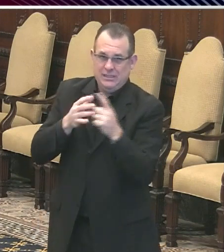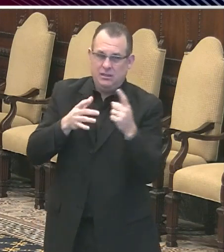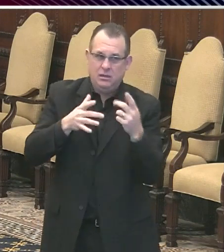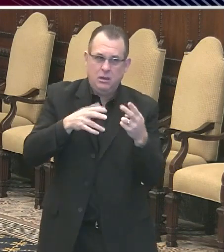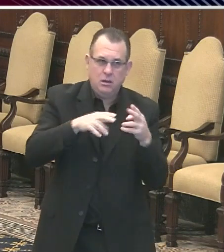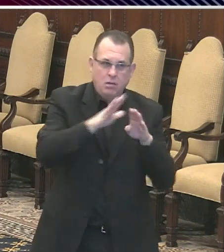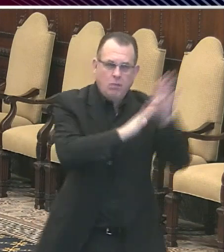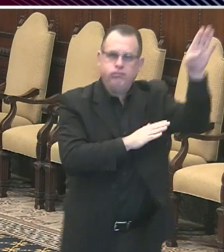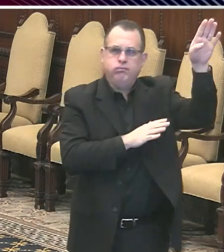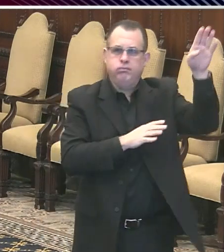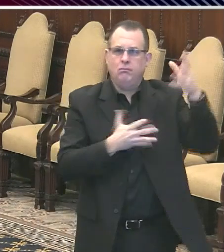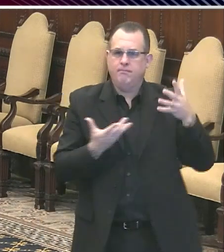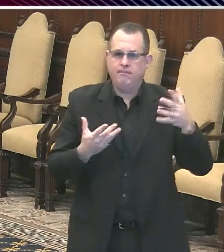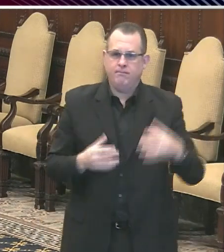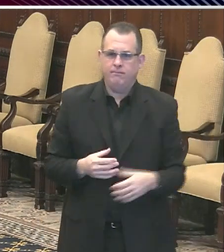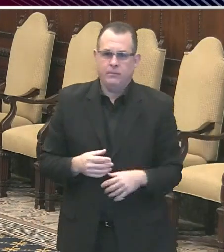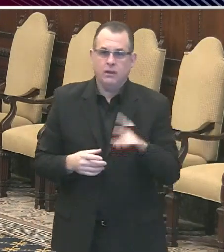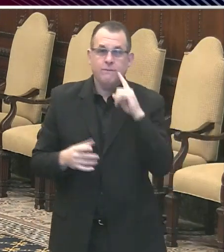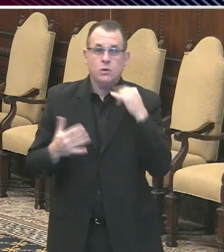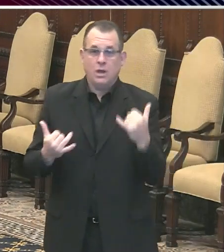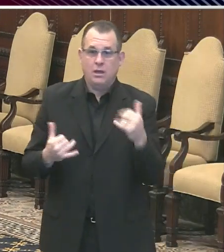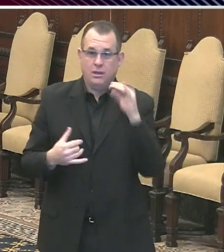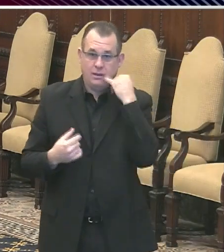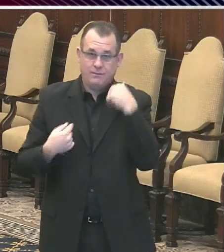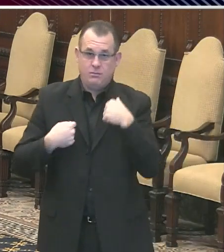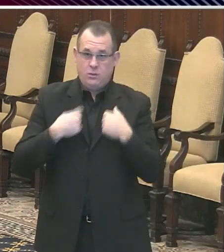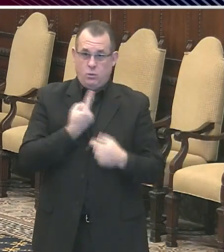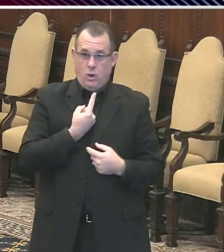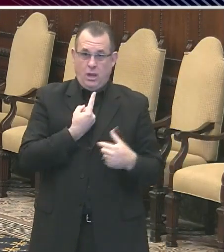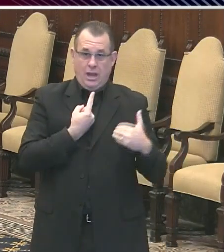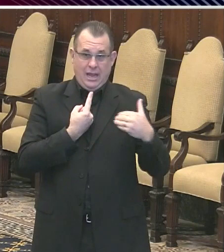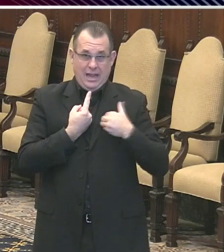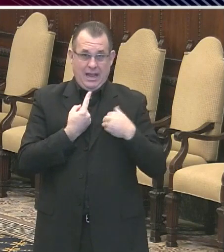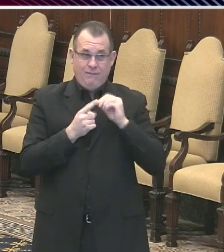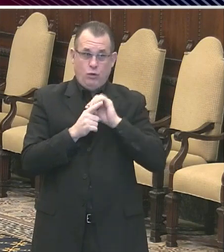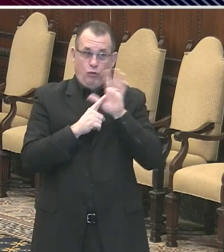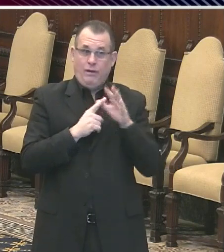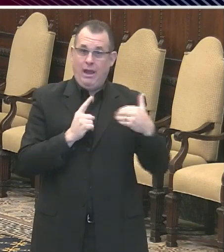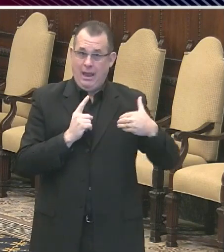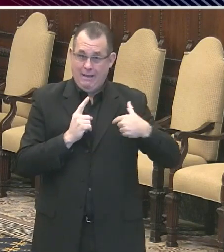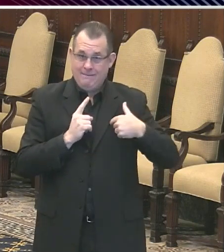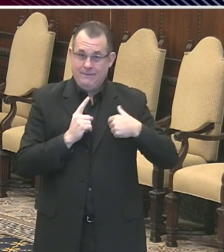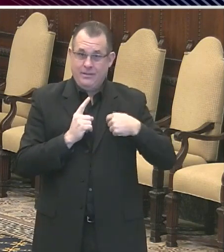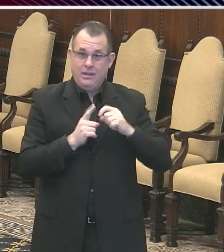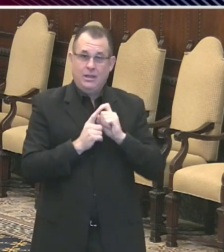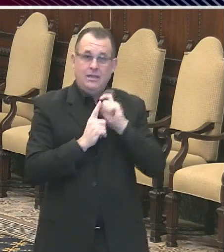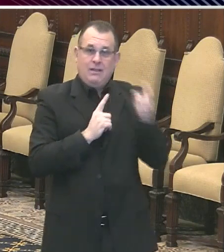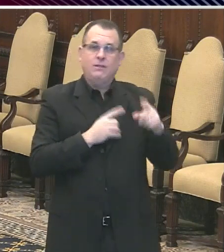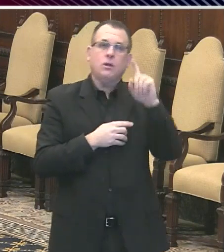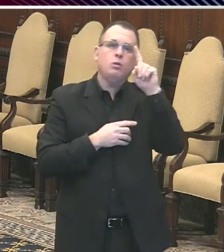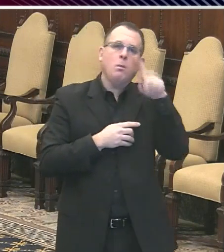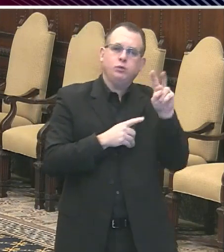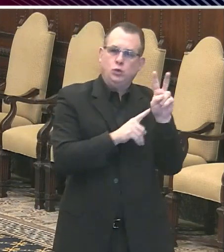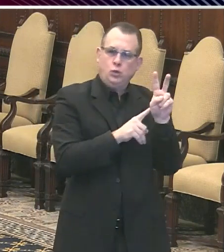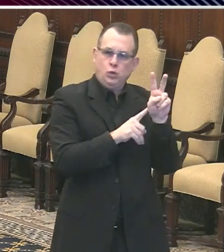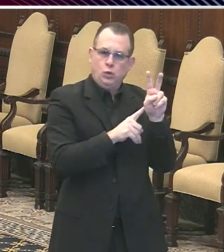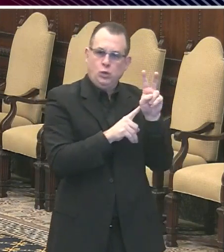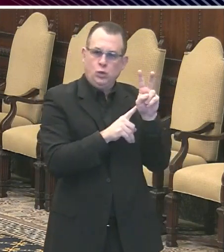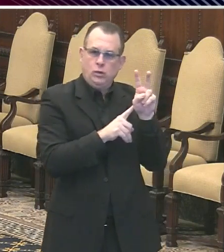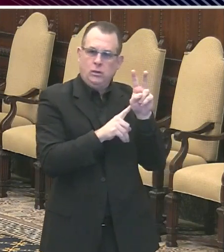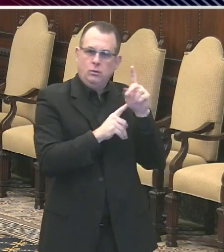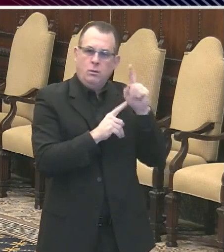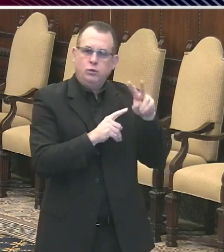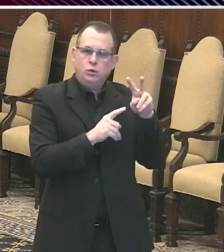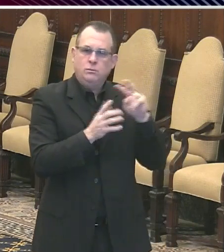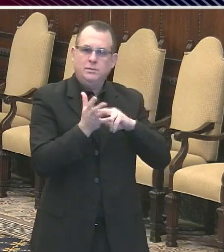1.2 people, then you would be seeing a slower rising epidemic. Now, if people pass the virus on average to